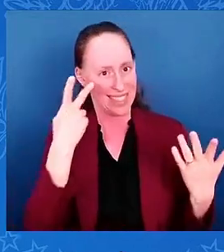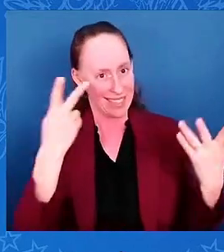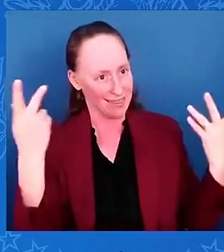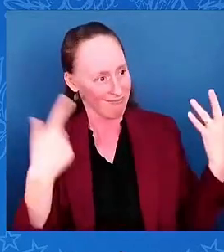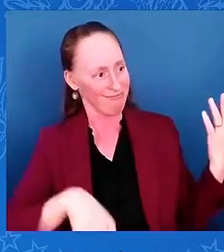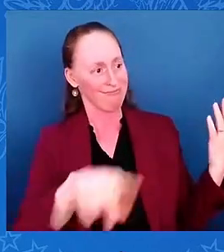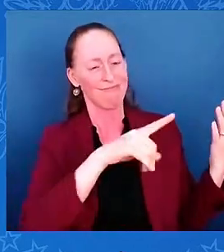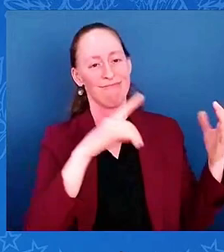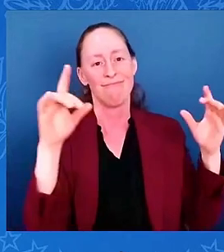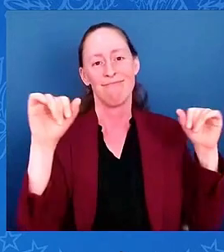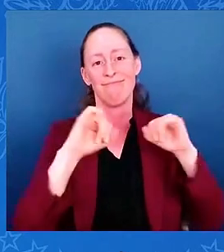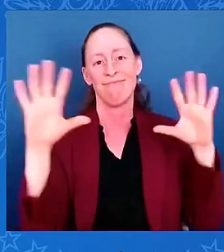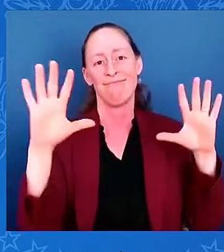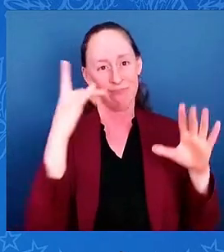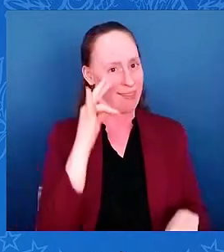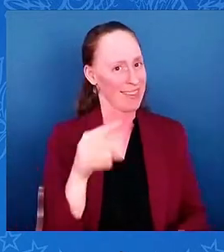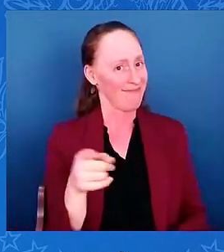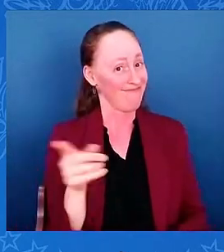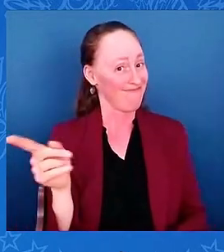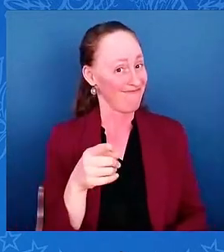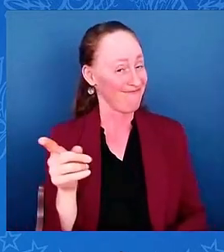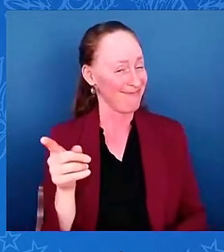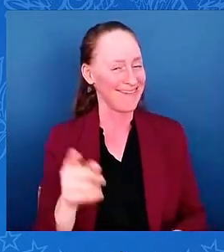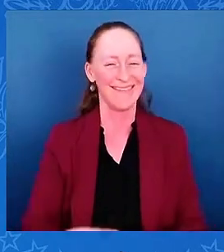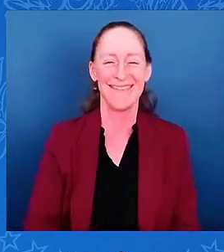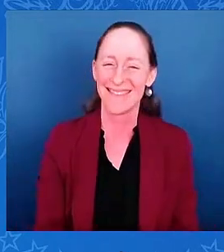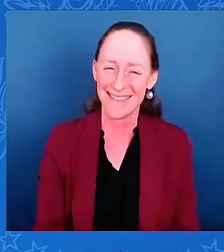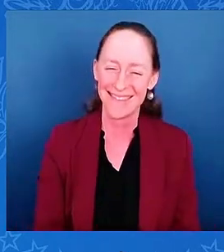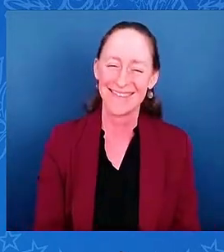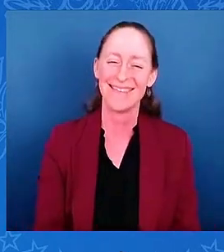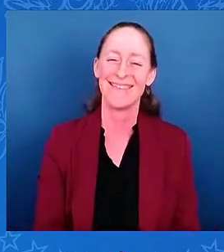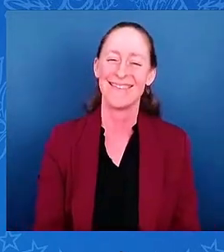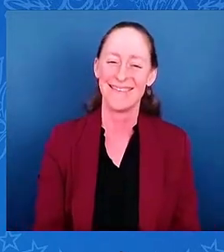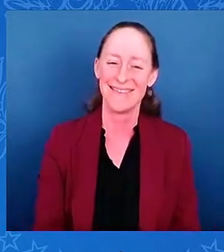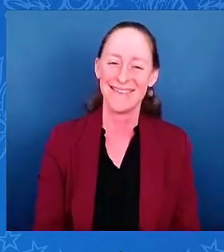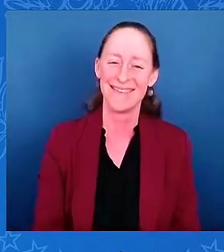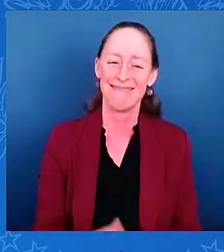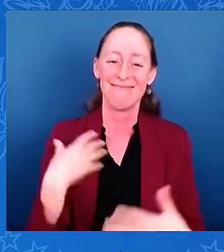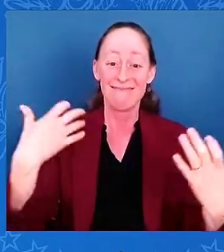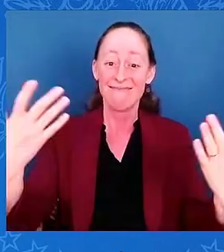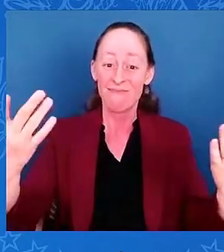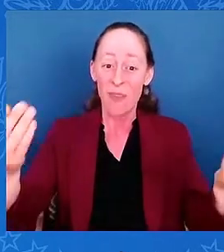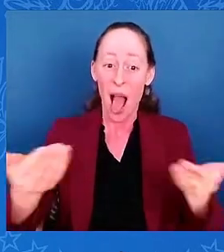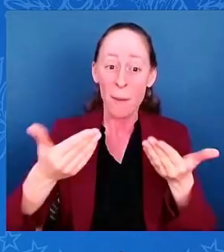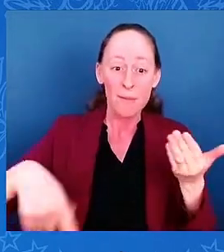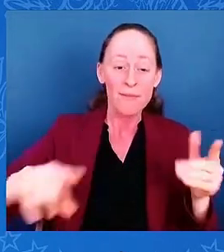I want to welcome all the Chiefs fans here today. Governor Kelly,